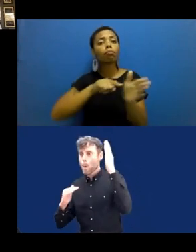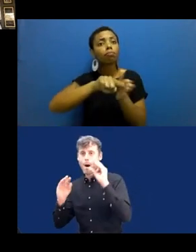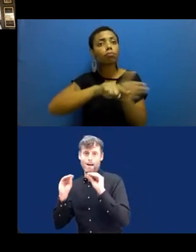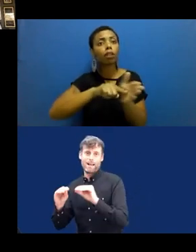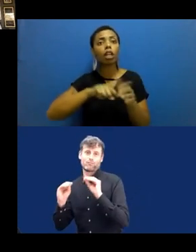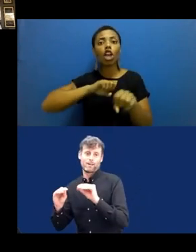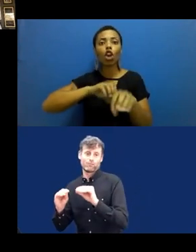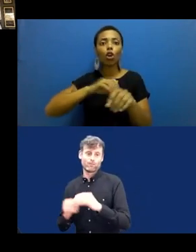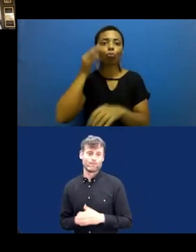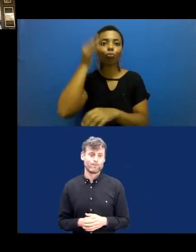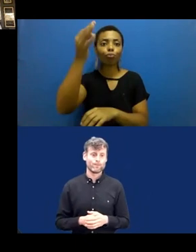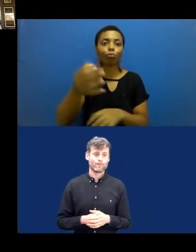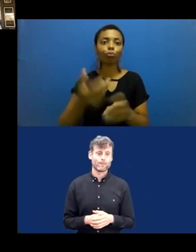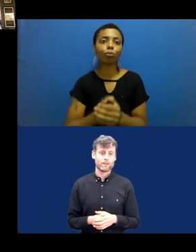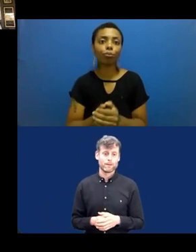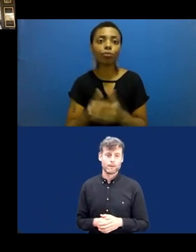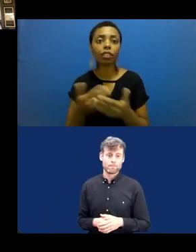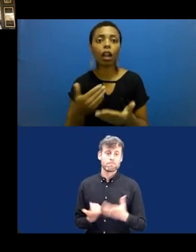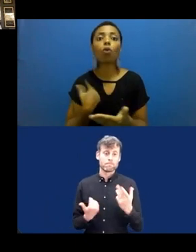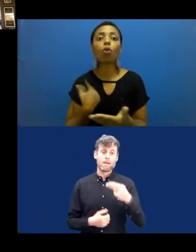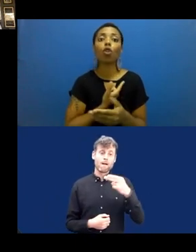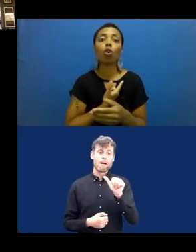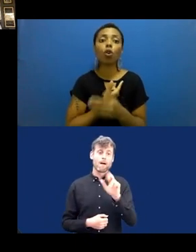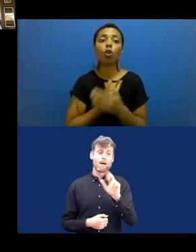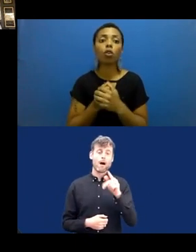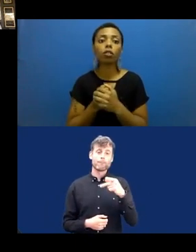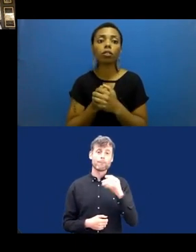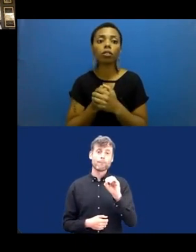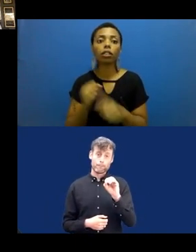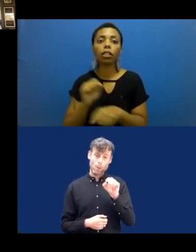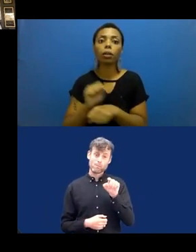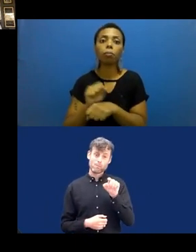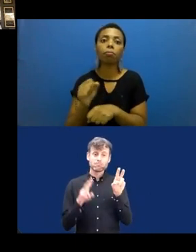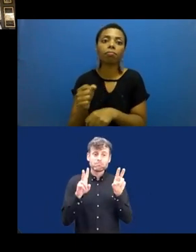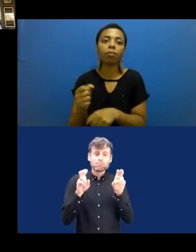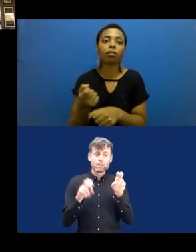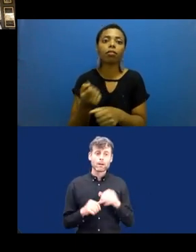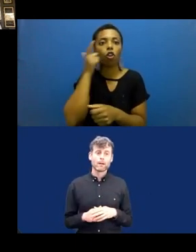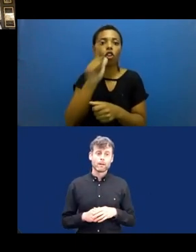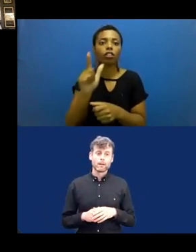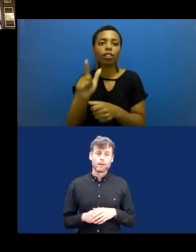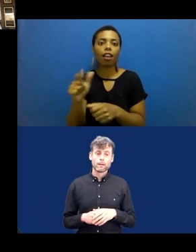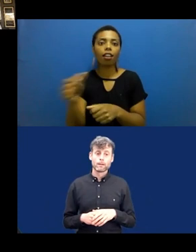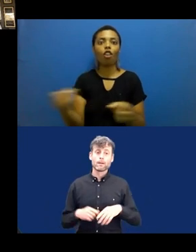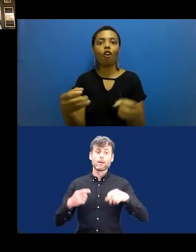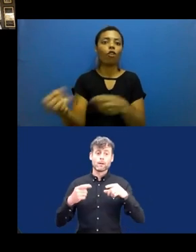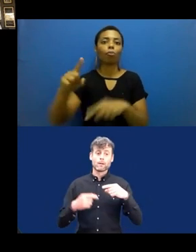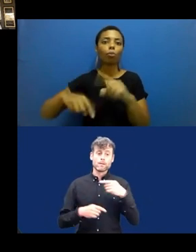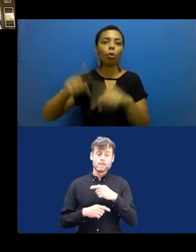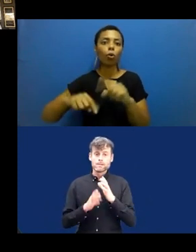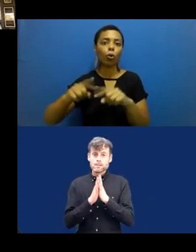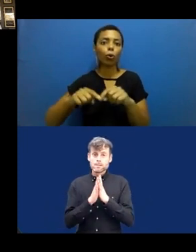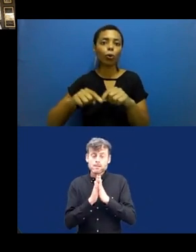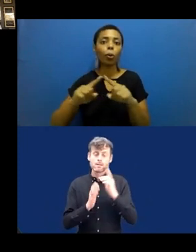we expect new products. That's the most important and the product